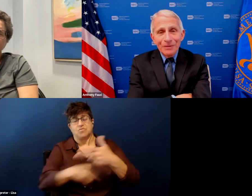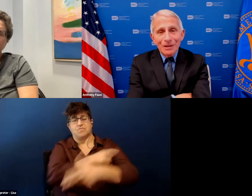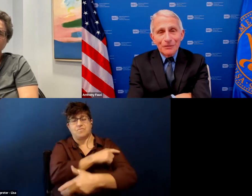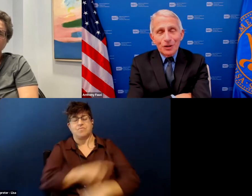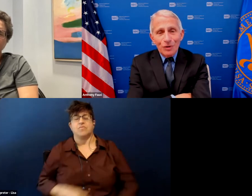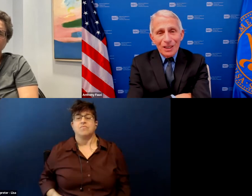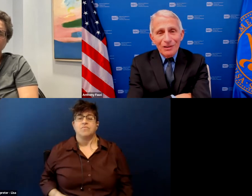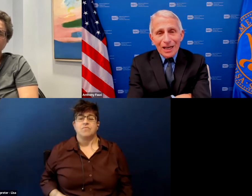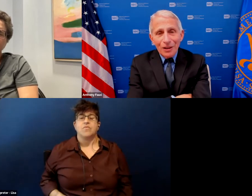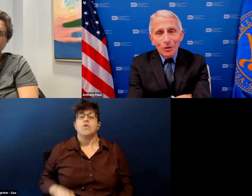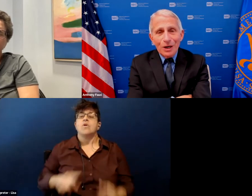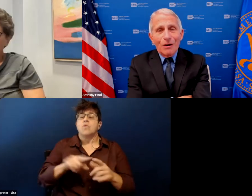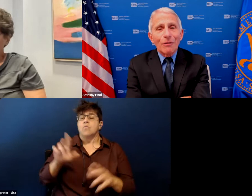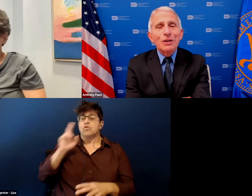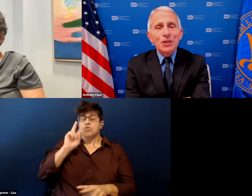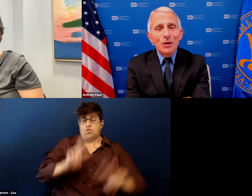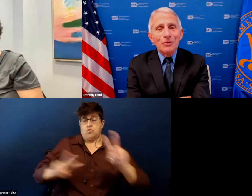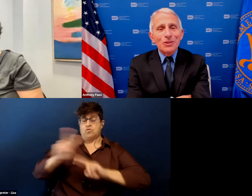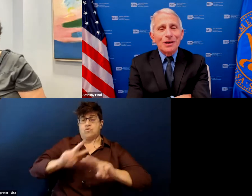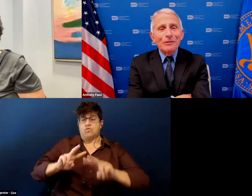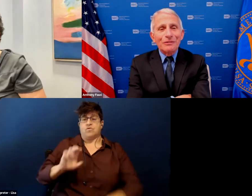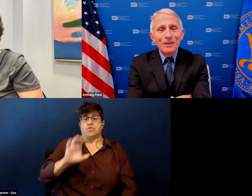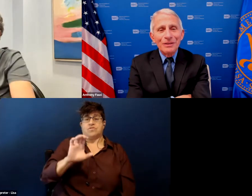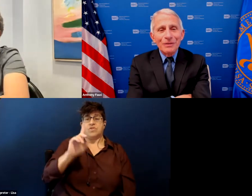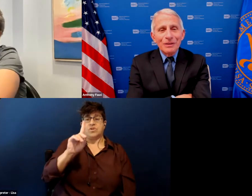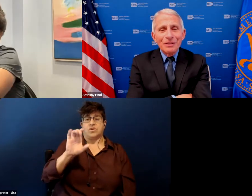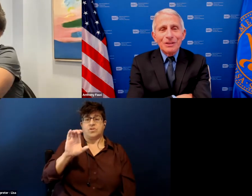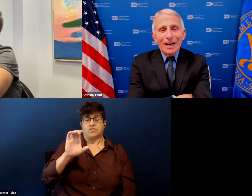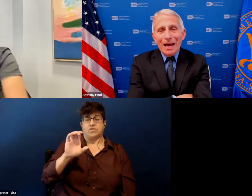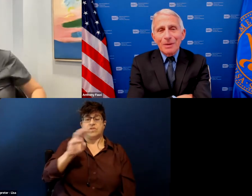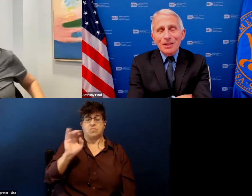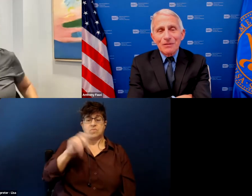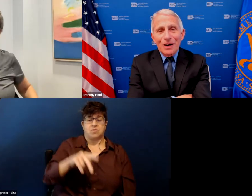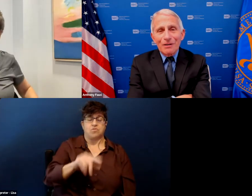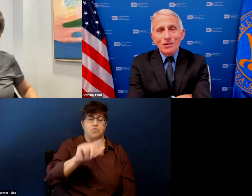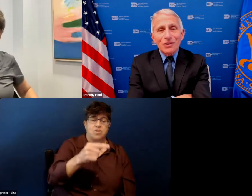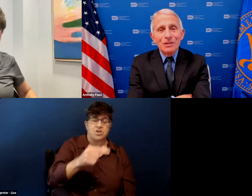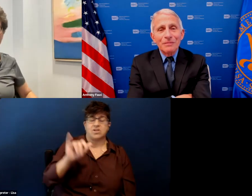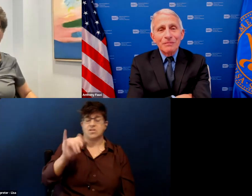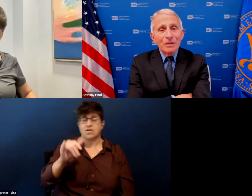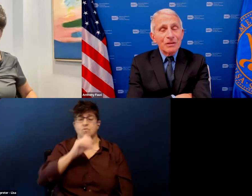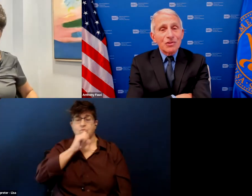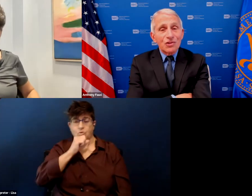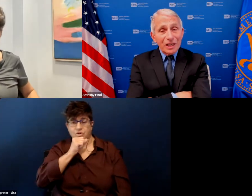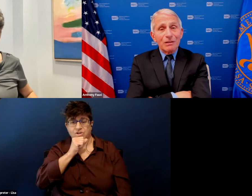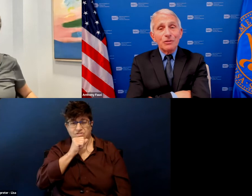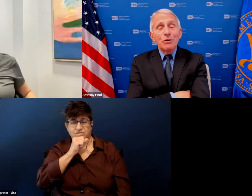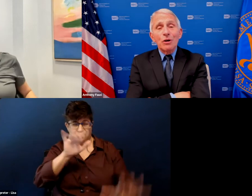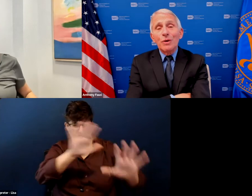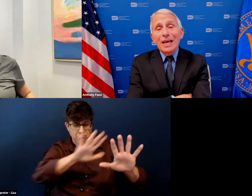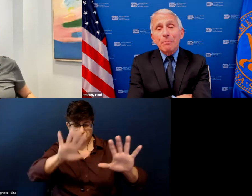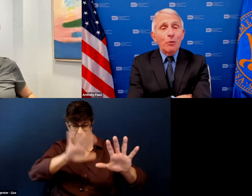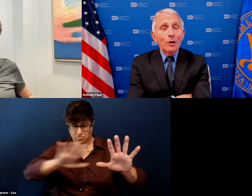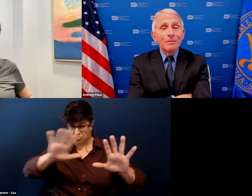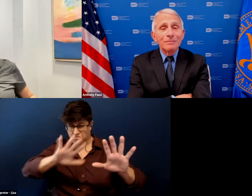of the green yellow and orange zones of dynamics of virus still you